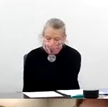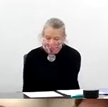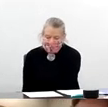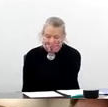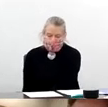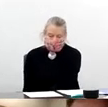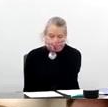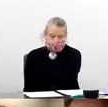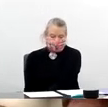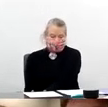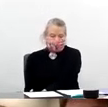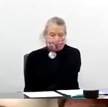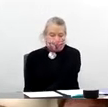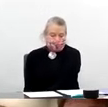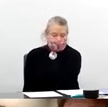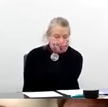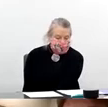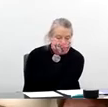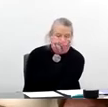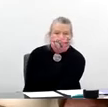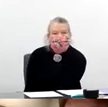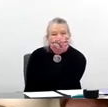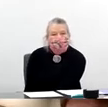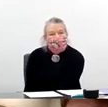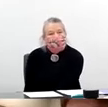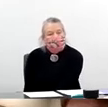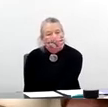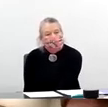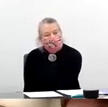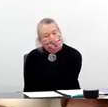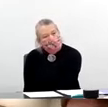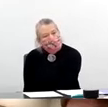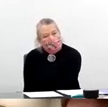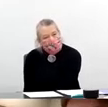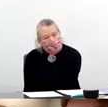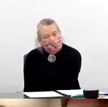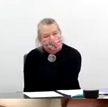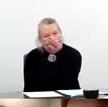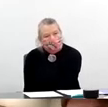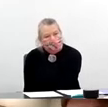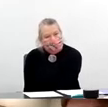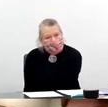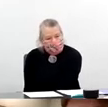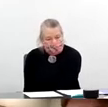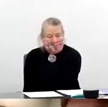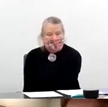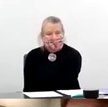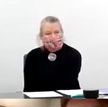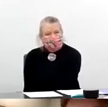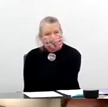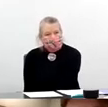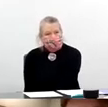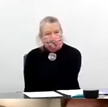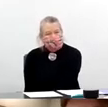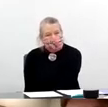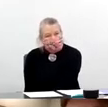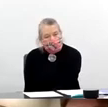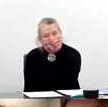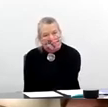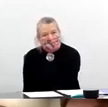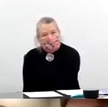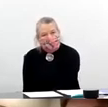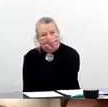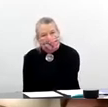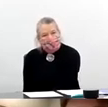Crouch. Secretary Crouch was named to the West Virginia Cabinet by Governor Justice in 2017.